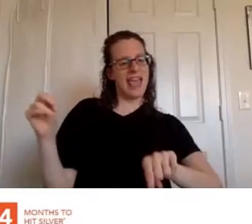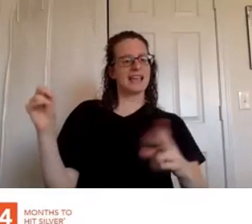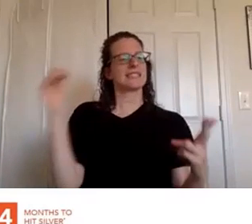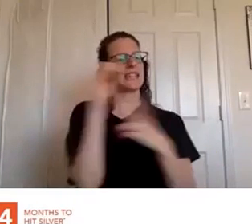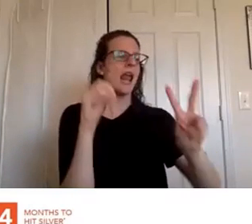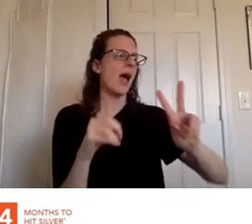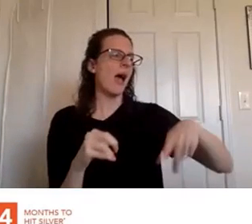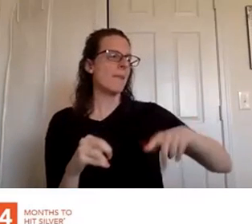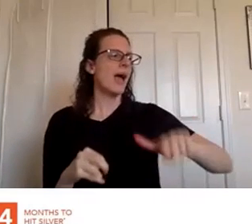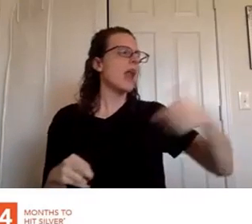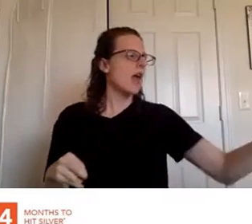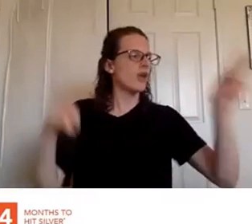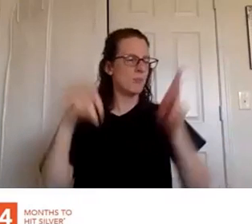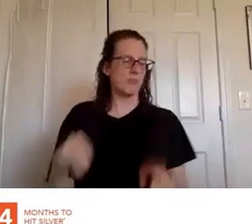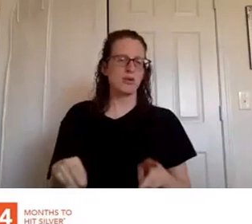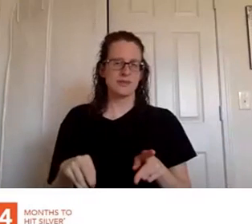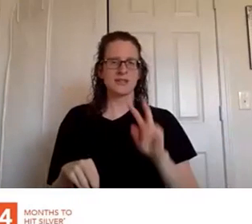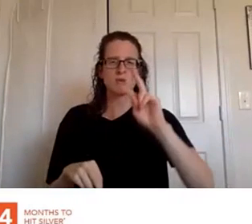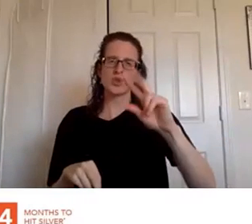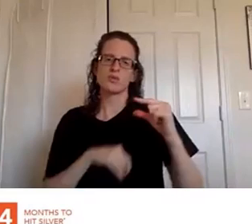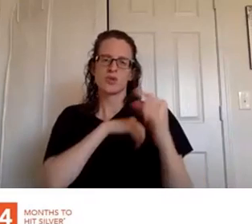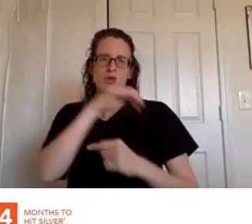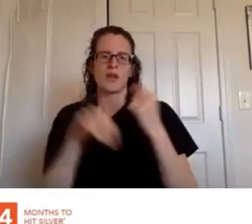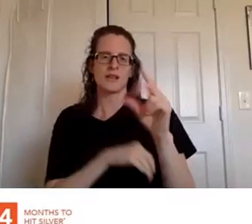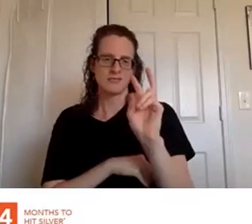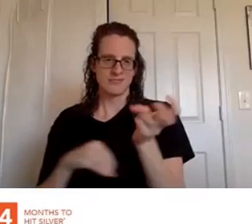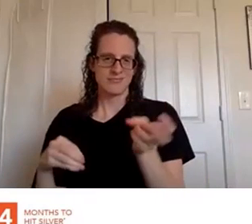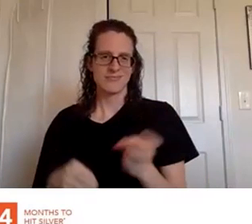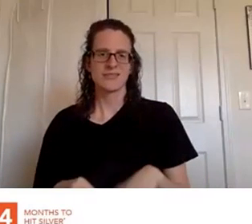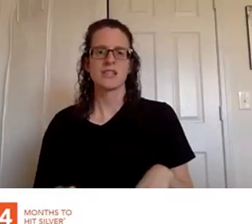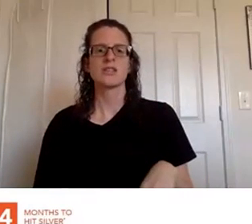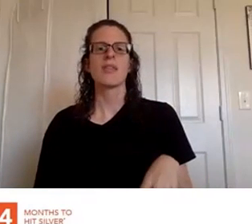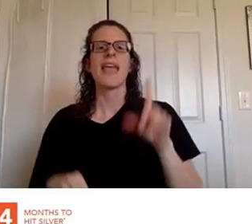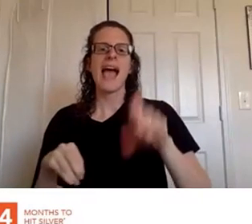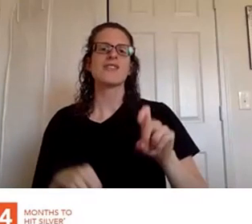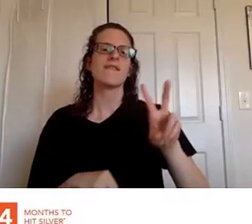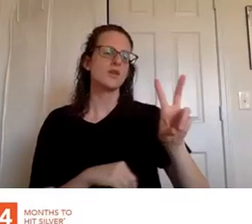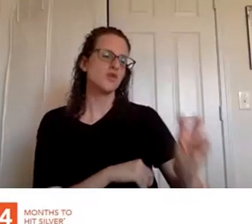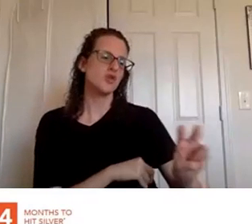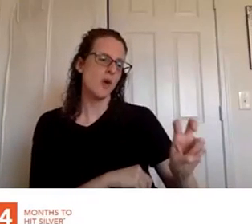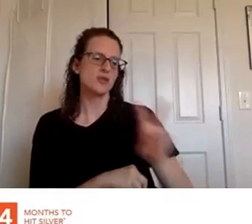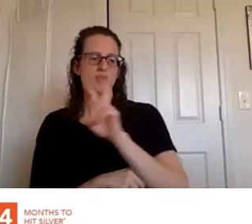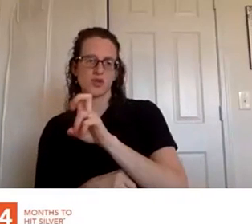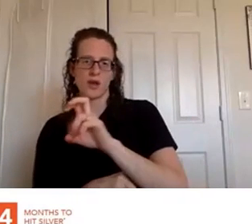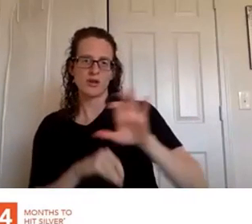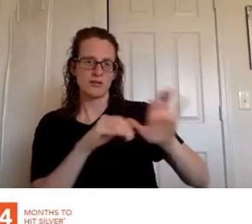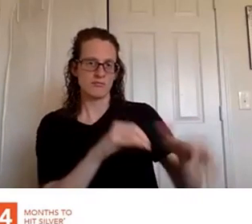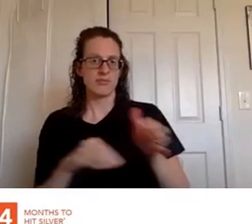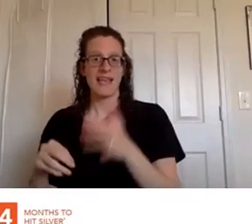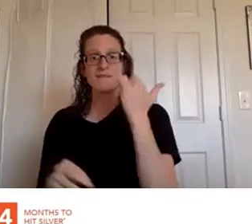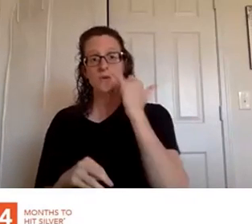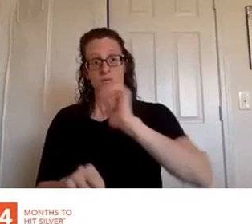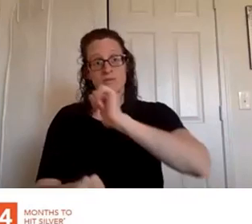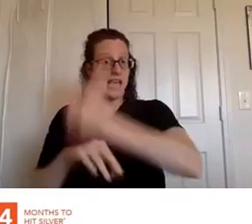um you have to have two legs at 200 ogv each if you have that set up that way